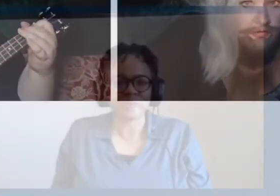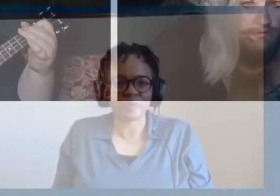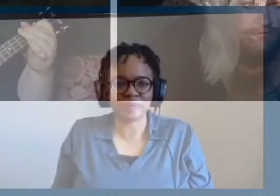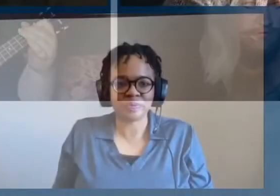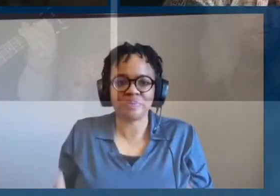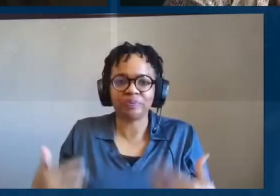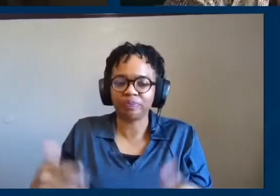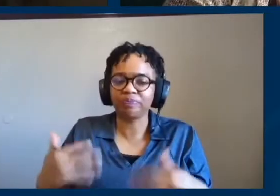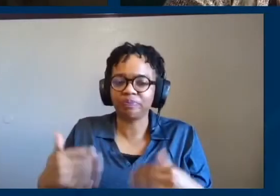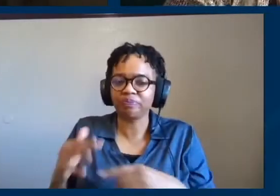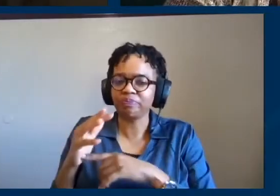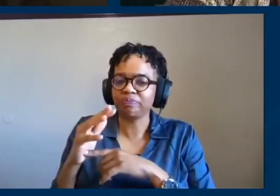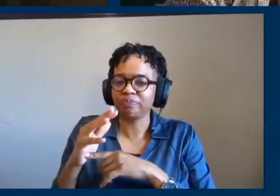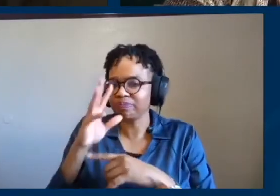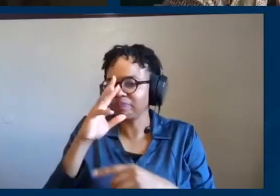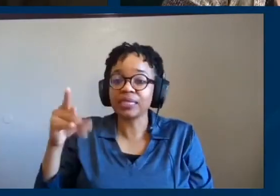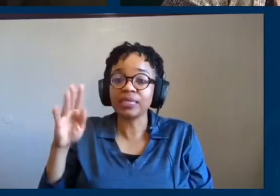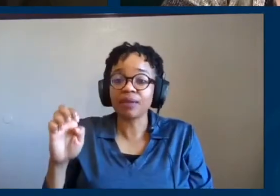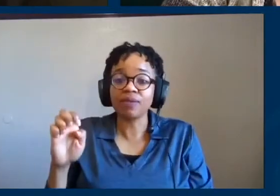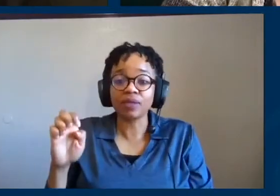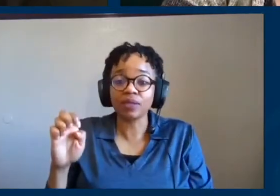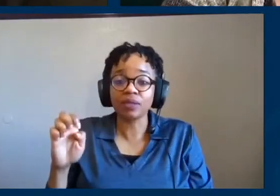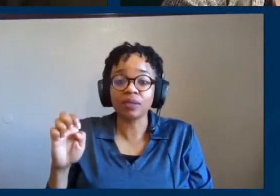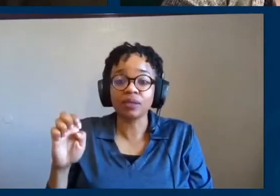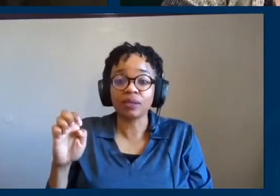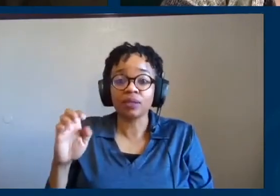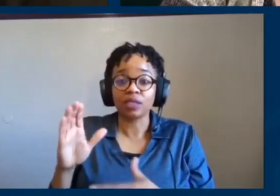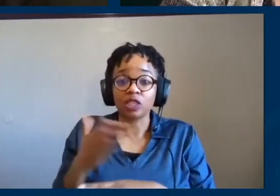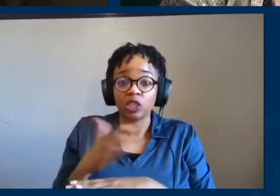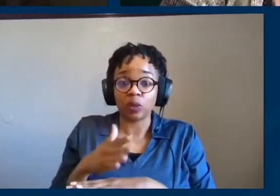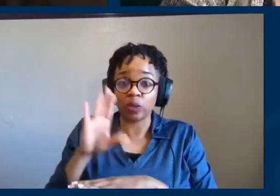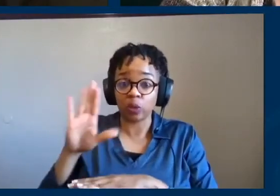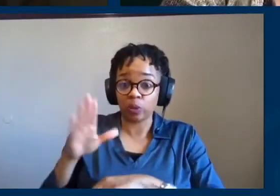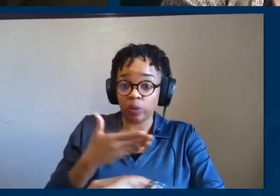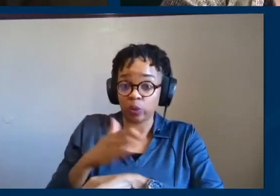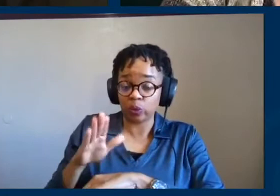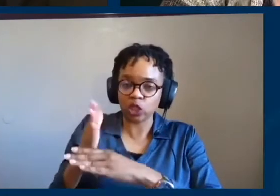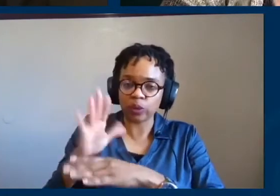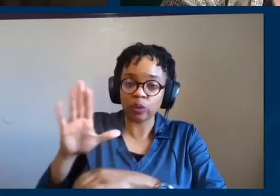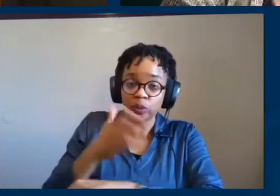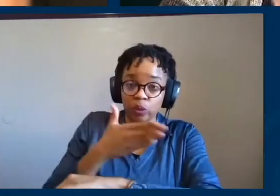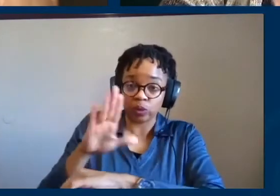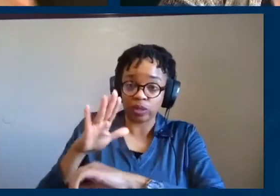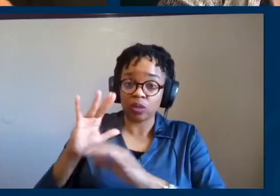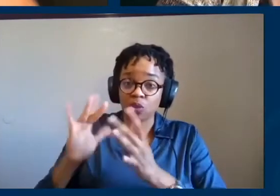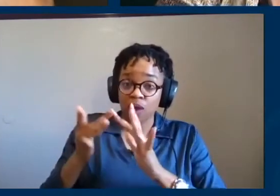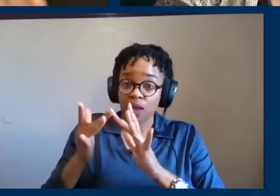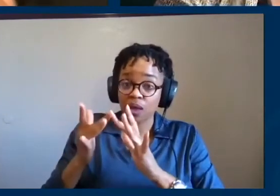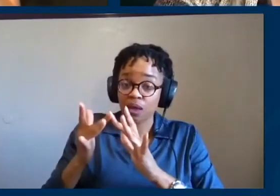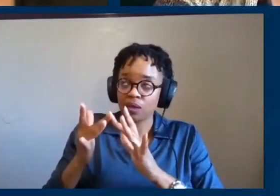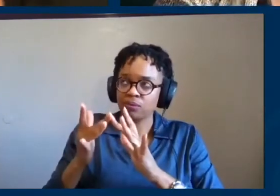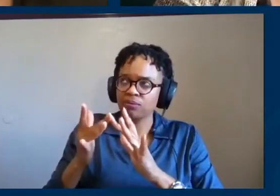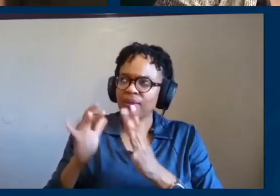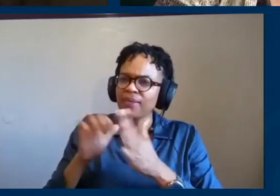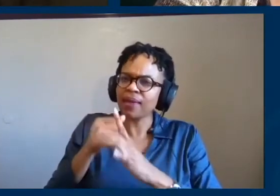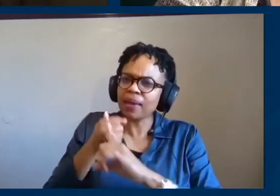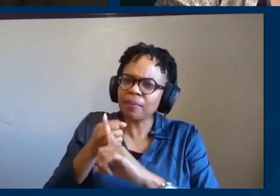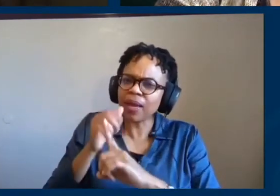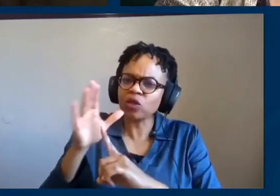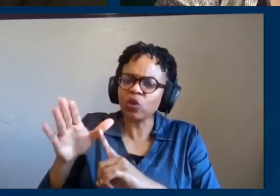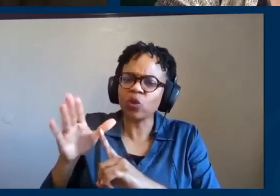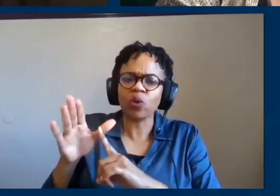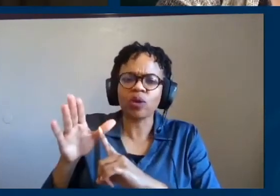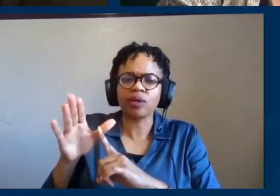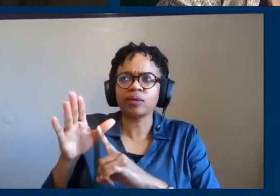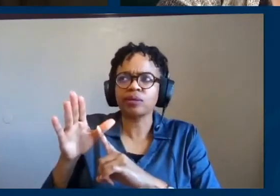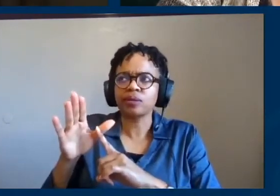it. Stephanie, how has sharing your music online digitally influenced your experience of social isolation and